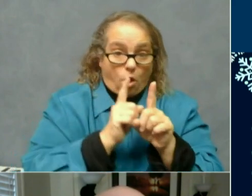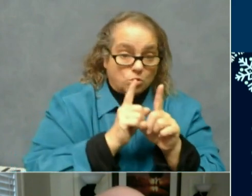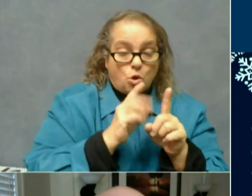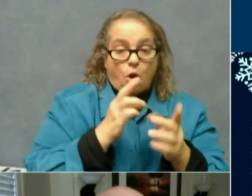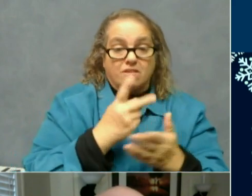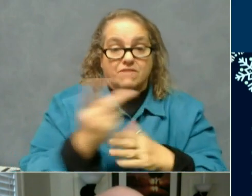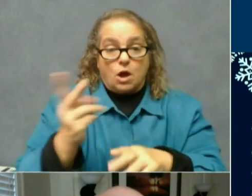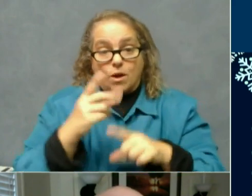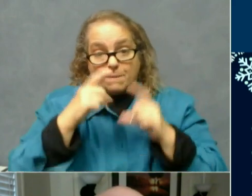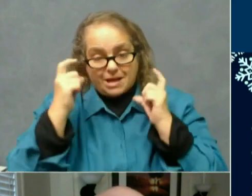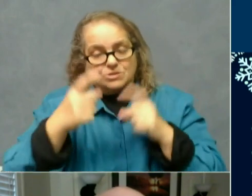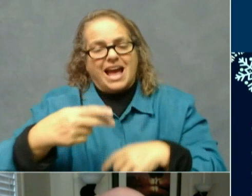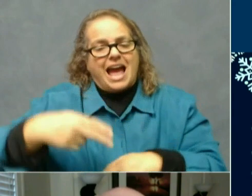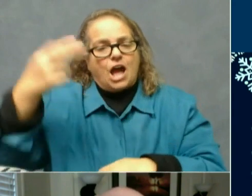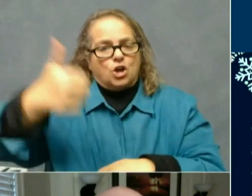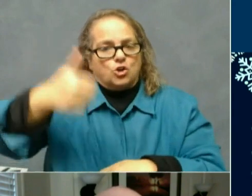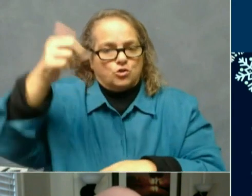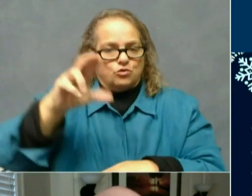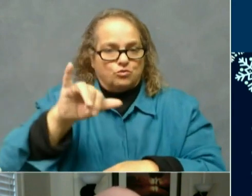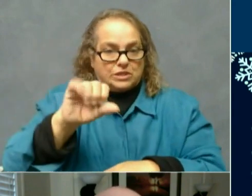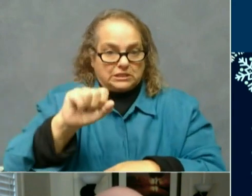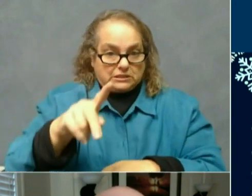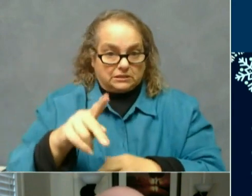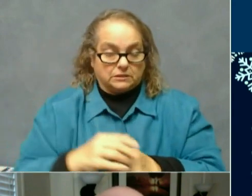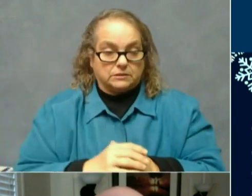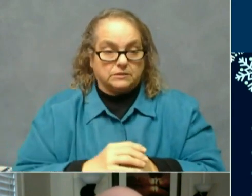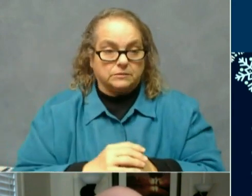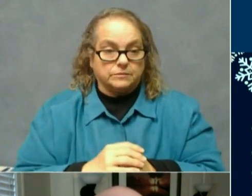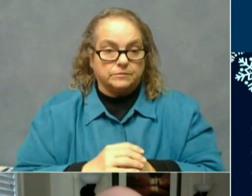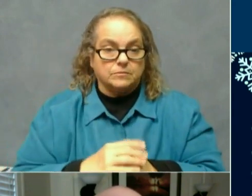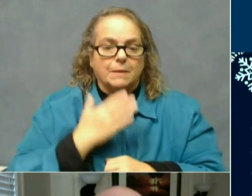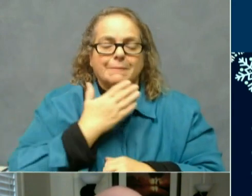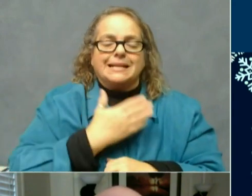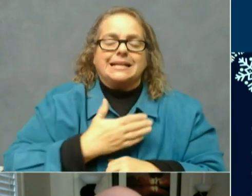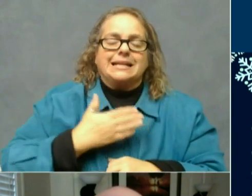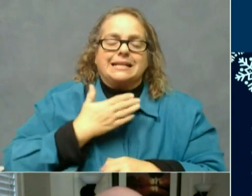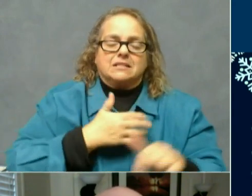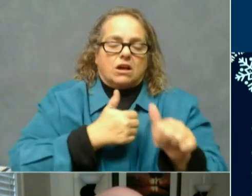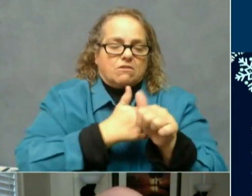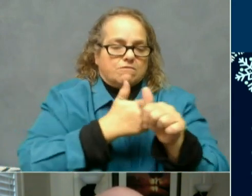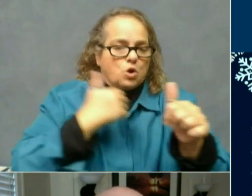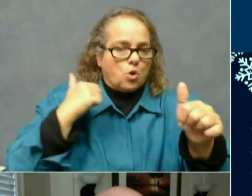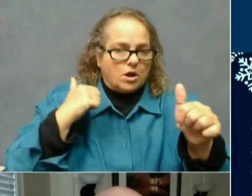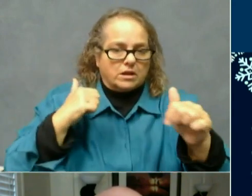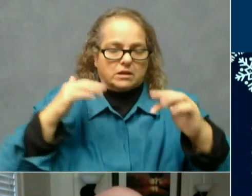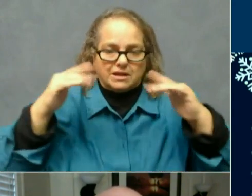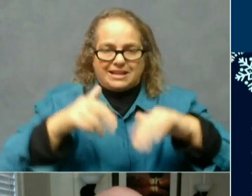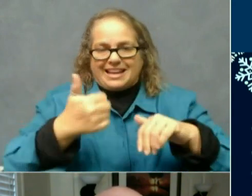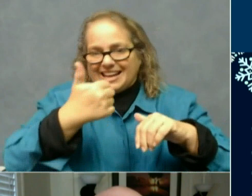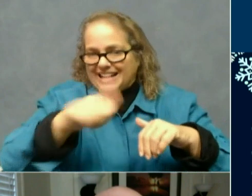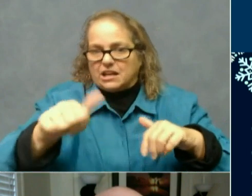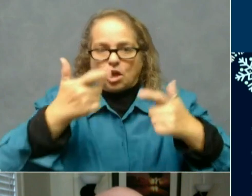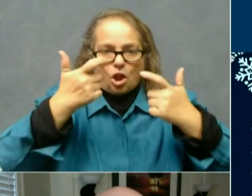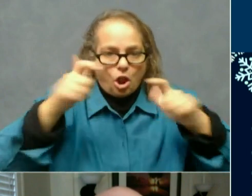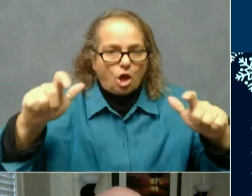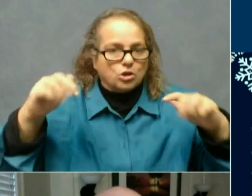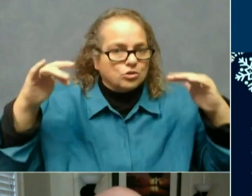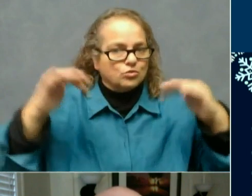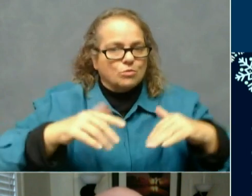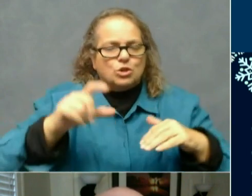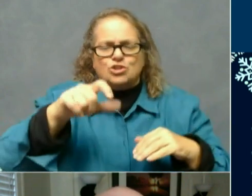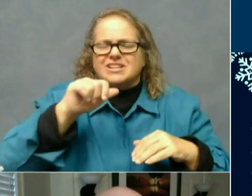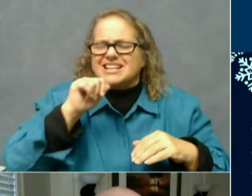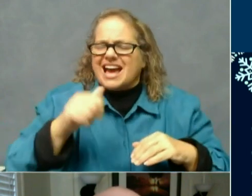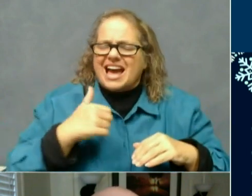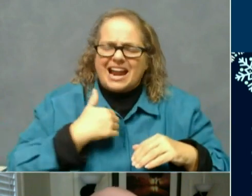higher risk of getting this disease. Please avoid any large gatherings. There should not be any of the